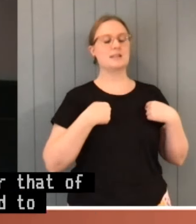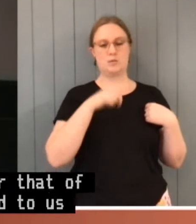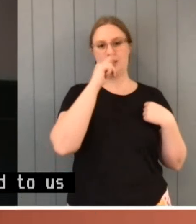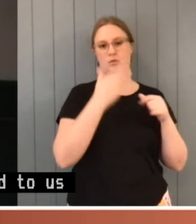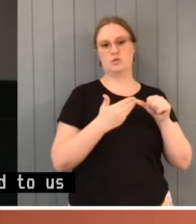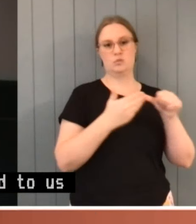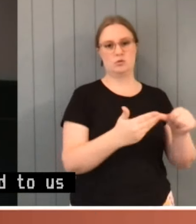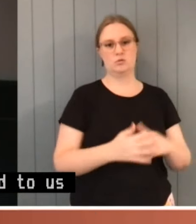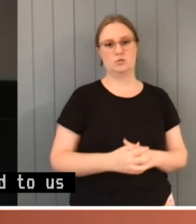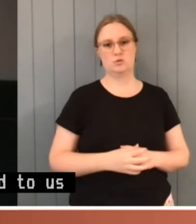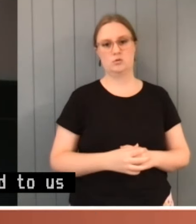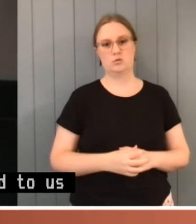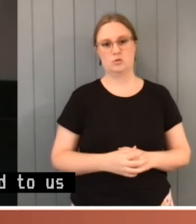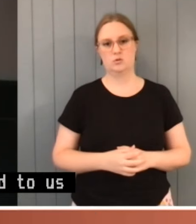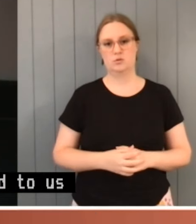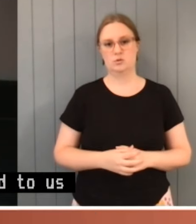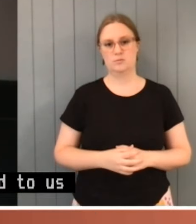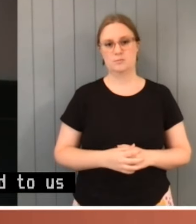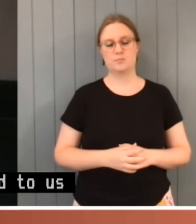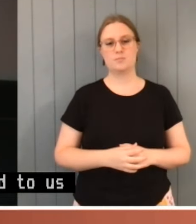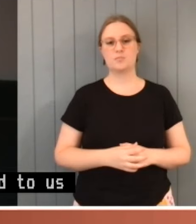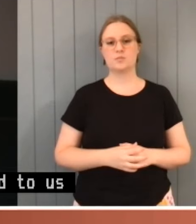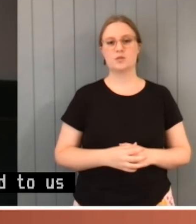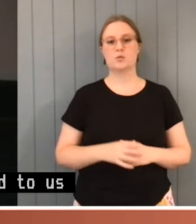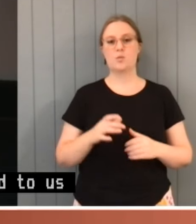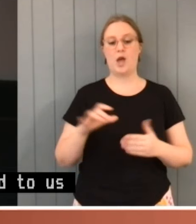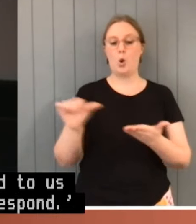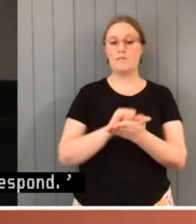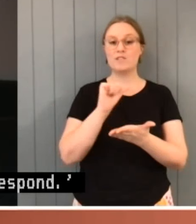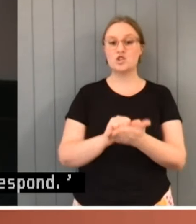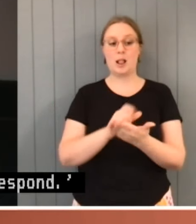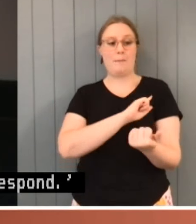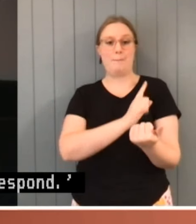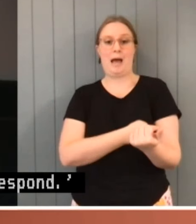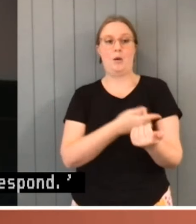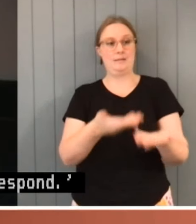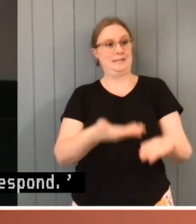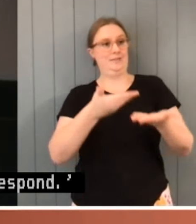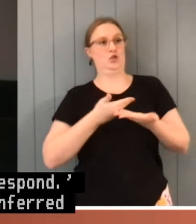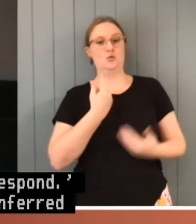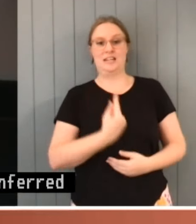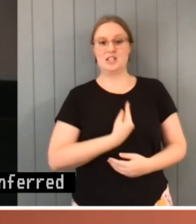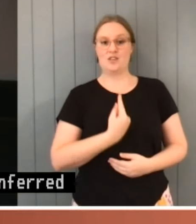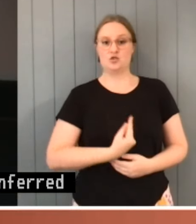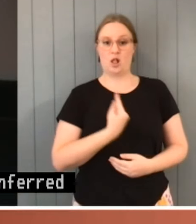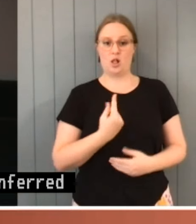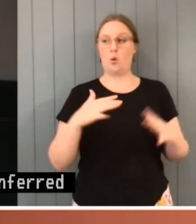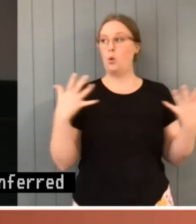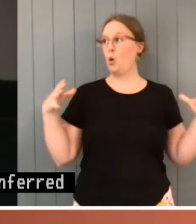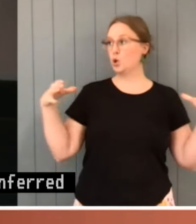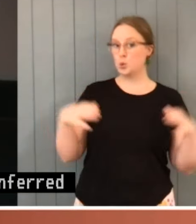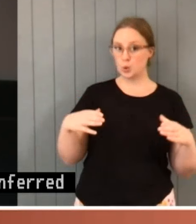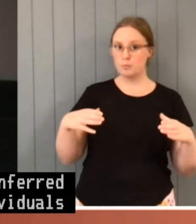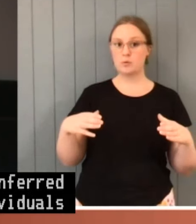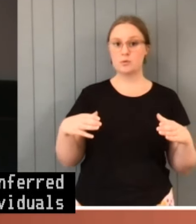Where official power is conferred upon an individual or individuals acting collectively, it attracts the application of that